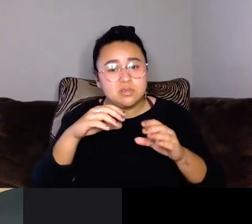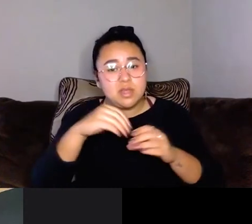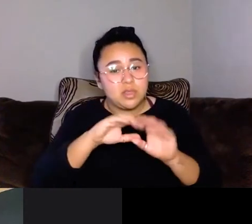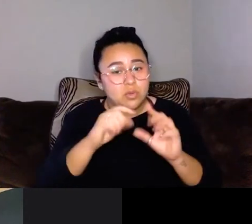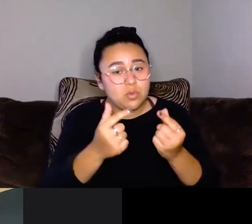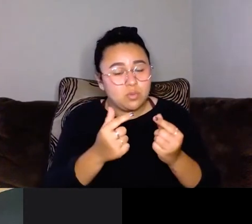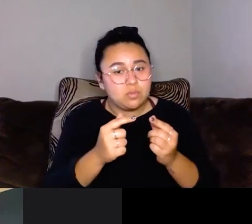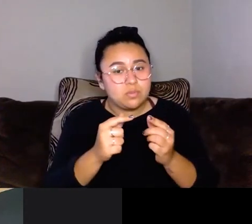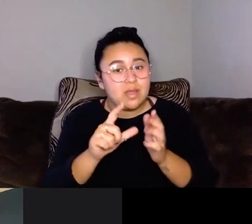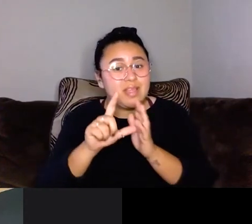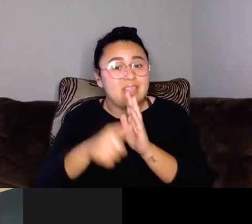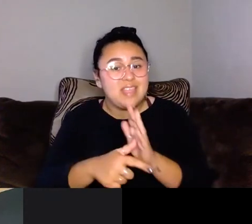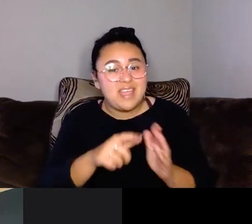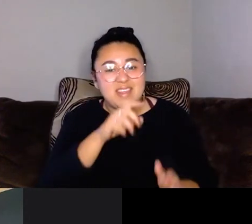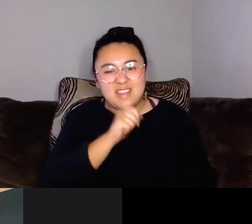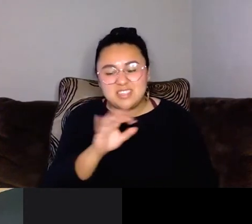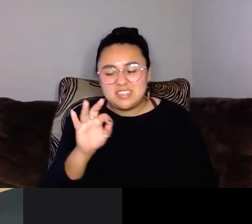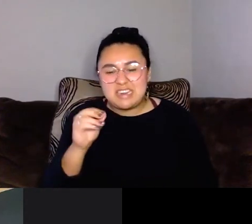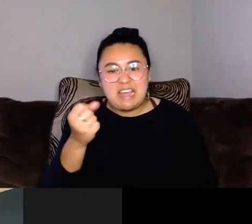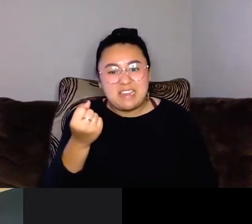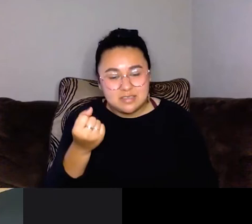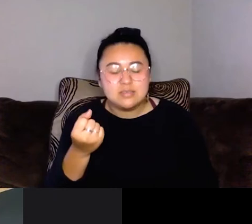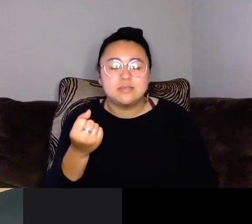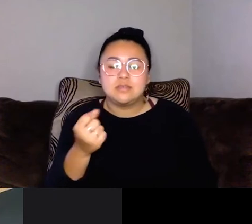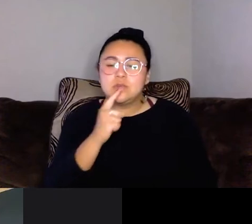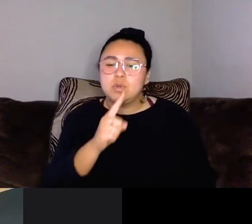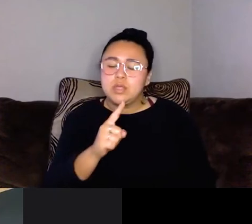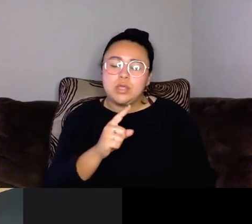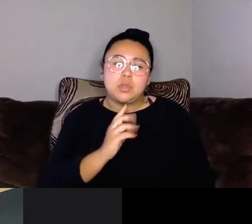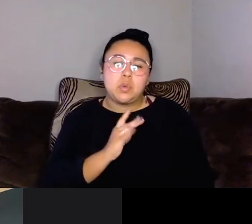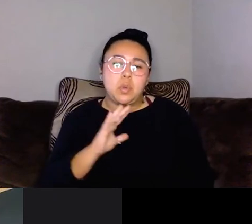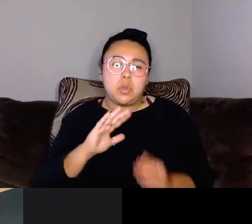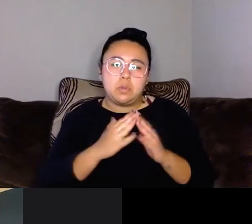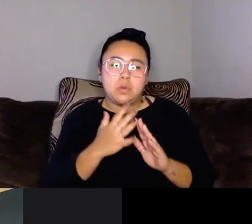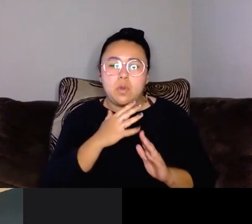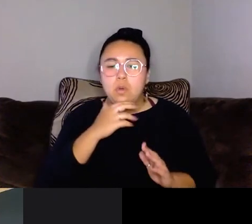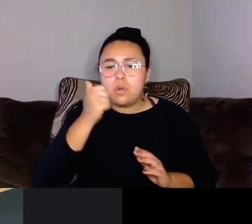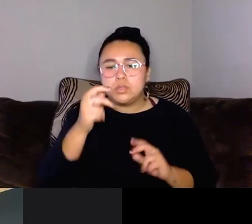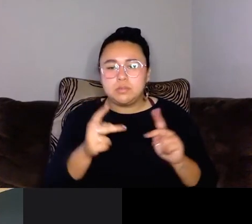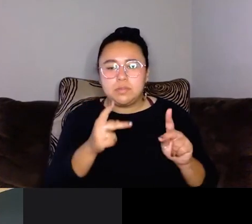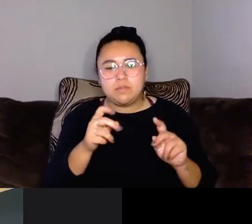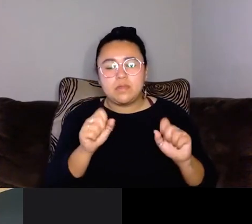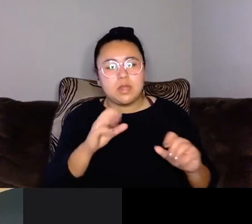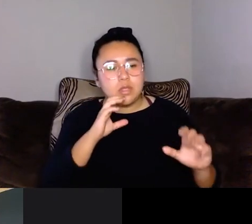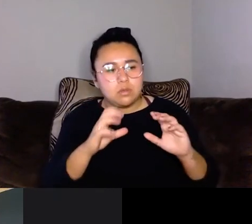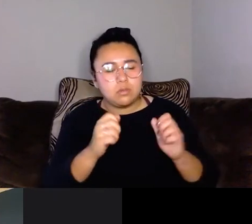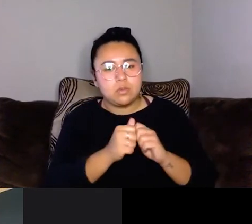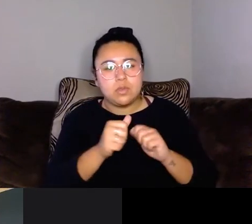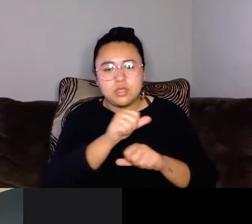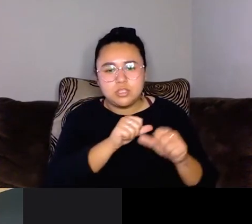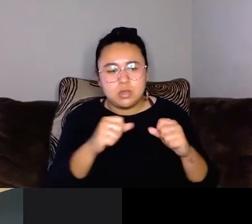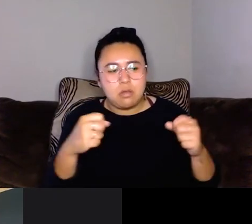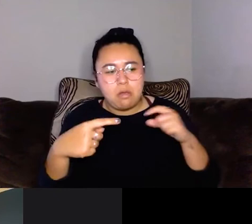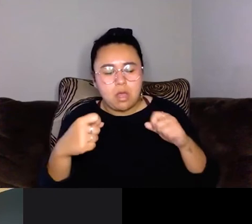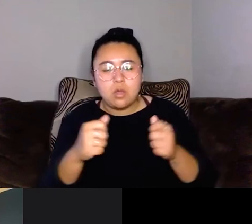nineties. And so we've created a really cool community of older folks that can, um, communicate with each other and with the